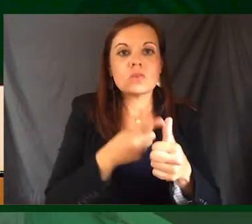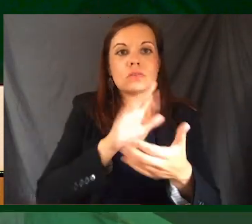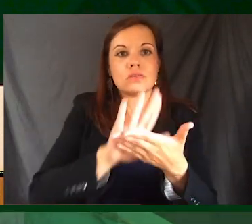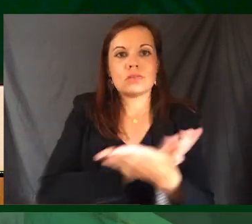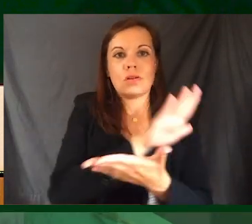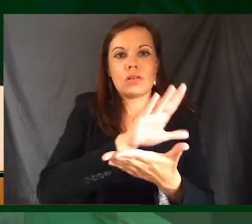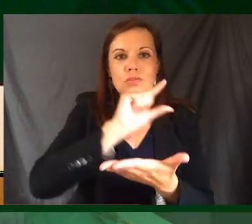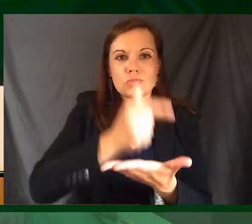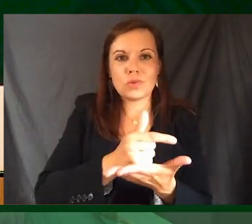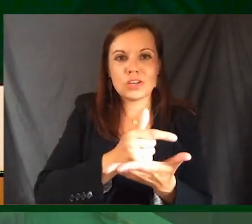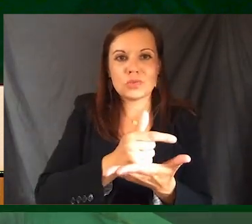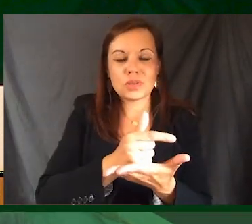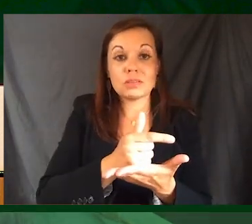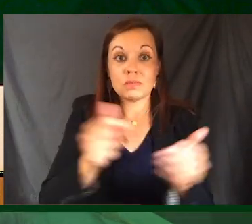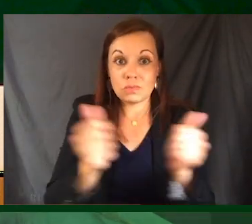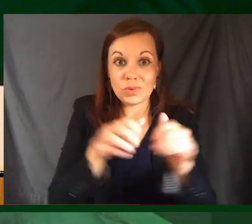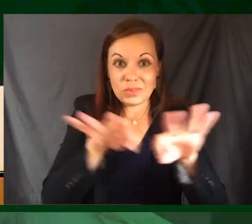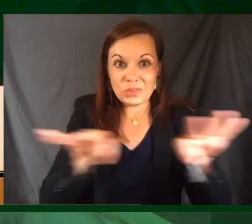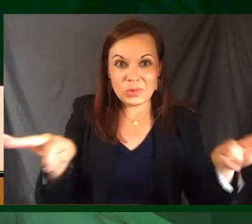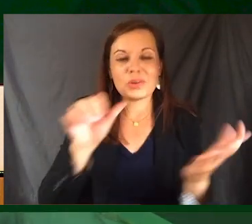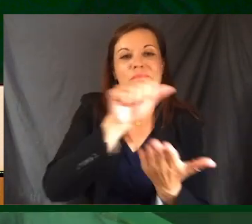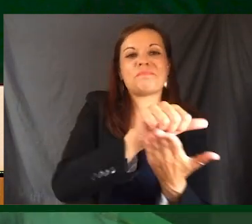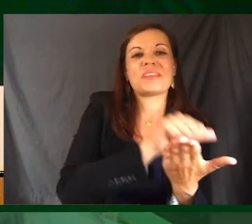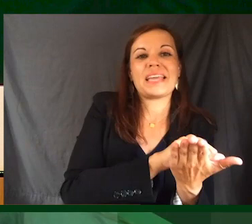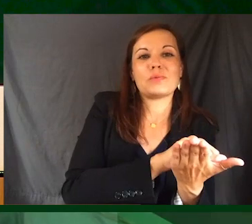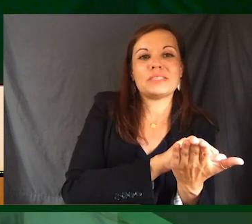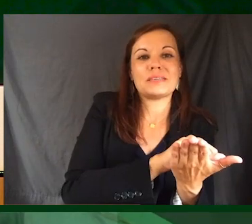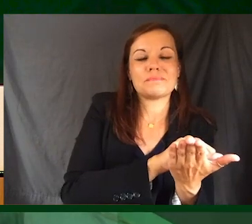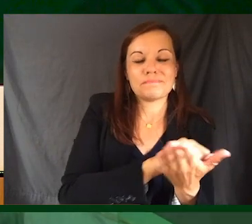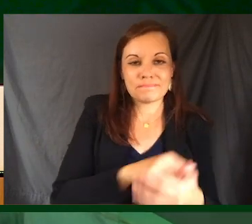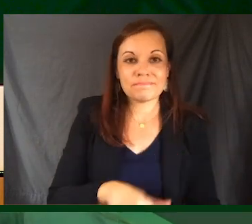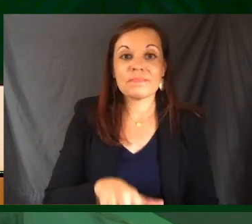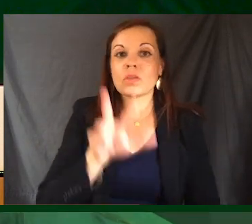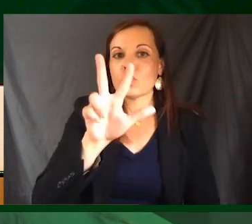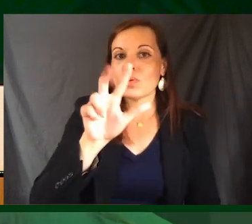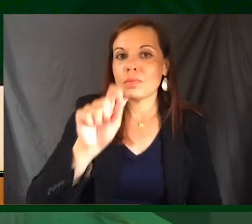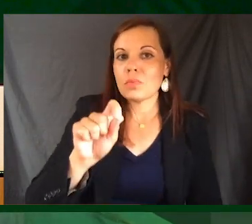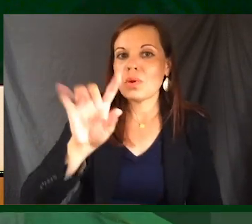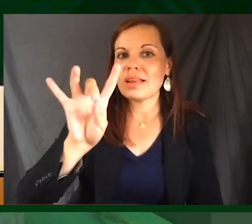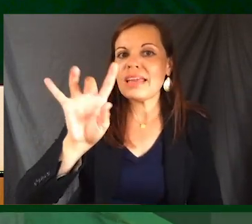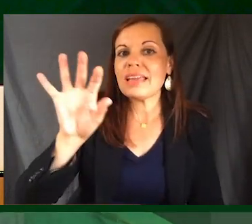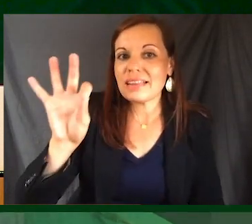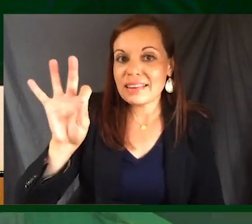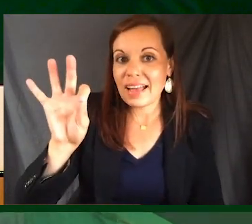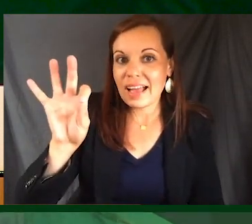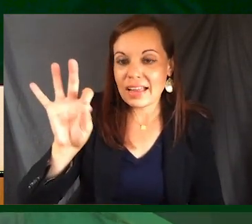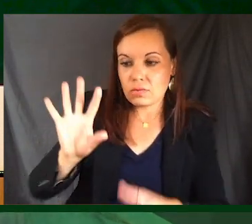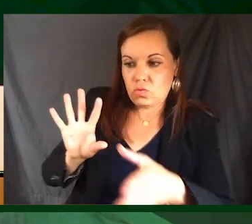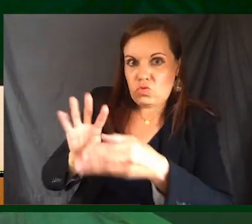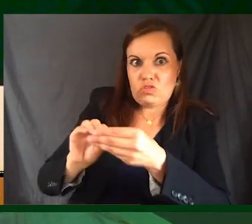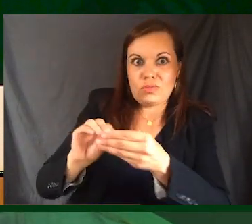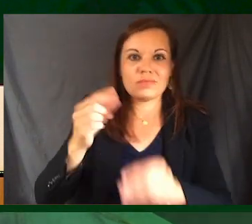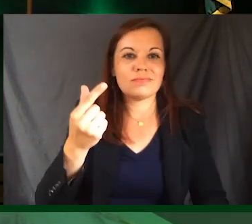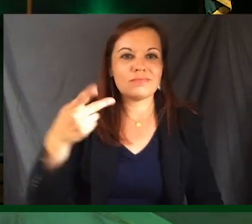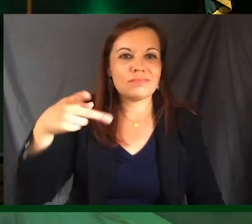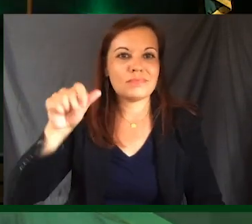graduate with a degree in accounting, earning a 3.89 cumulative GPA.